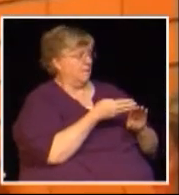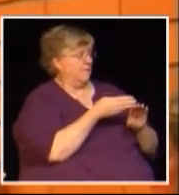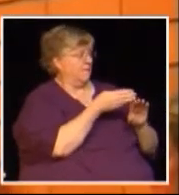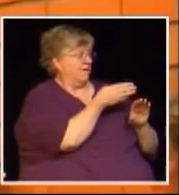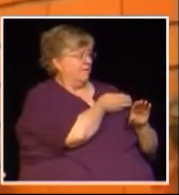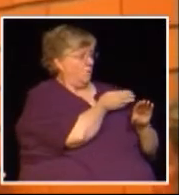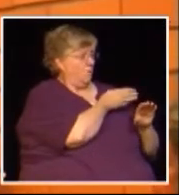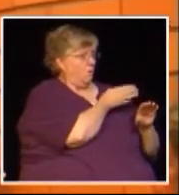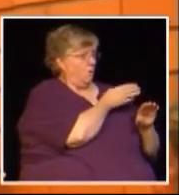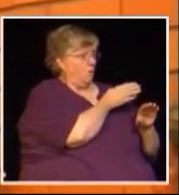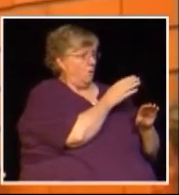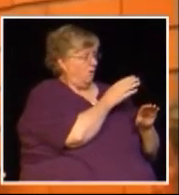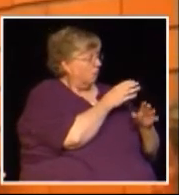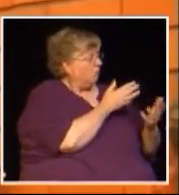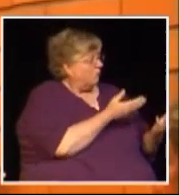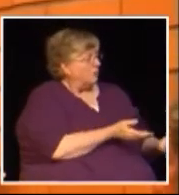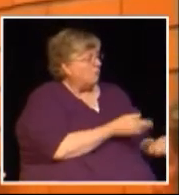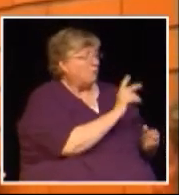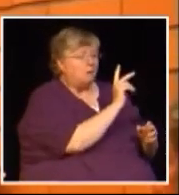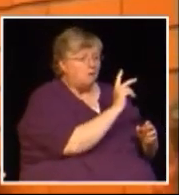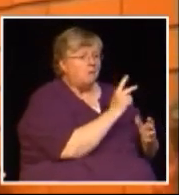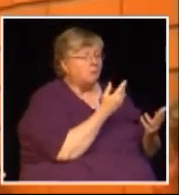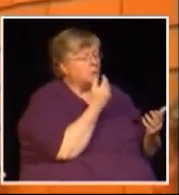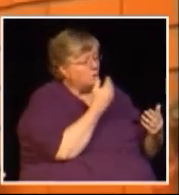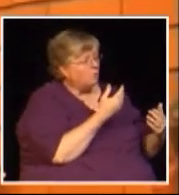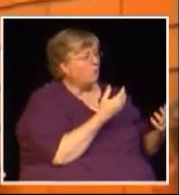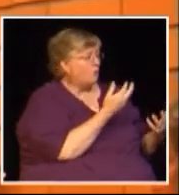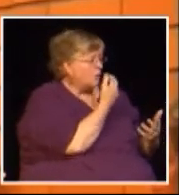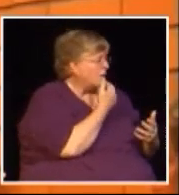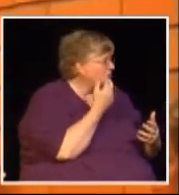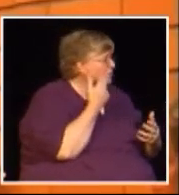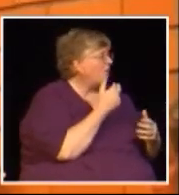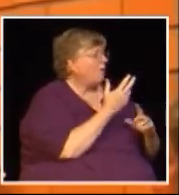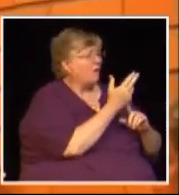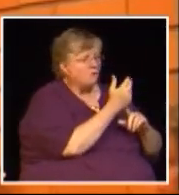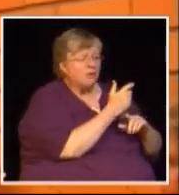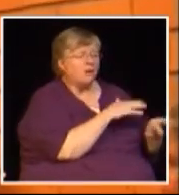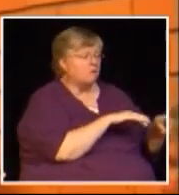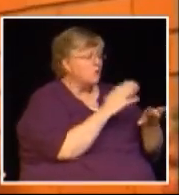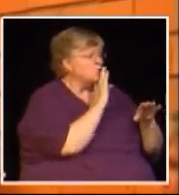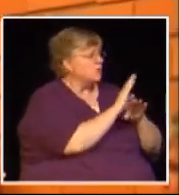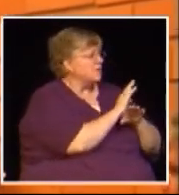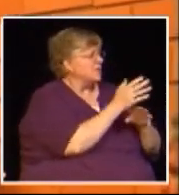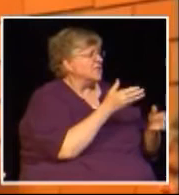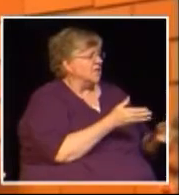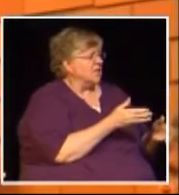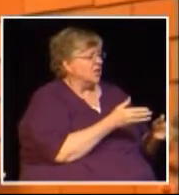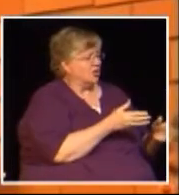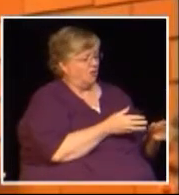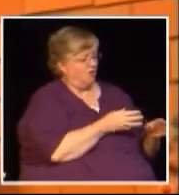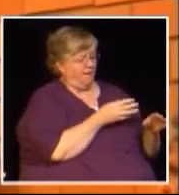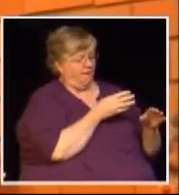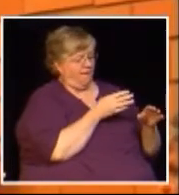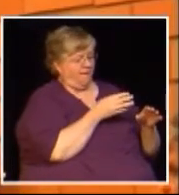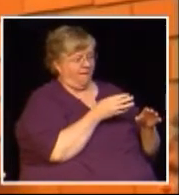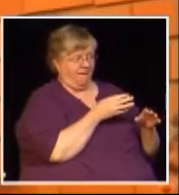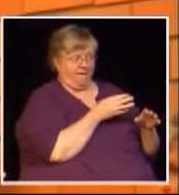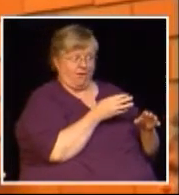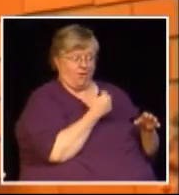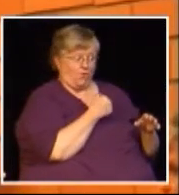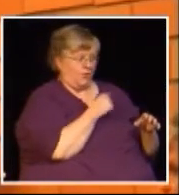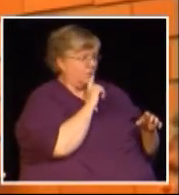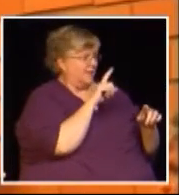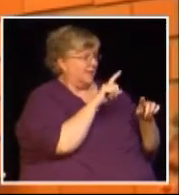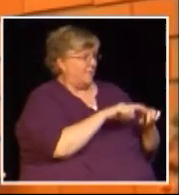in especially in Kelowna in this general region we are a very very resort oriented tourist attraction area we rely